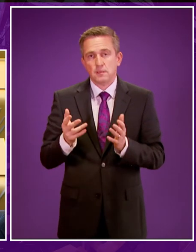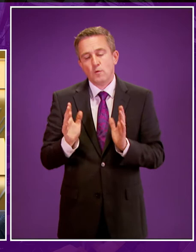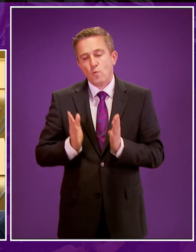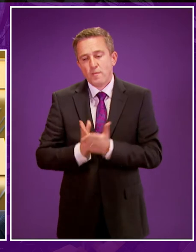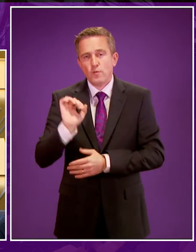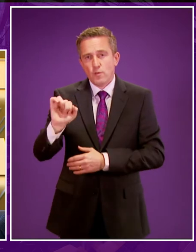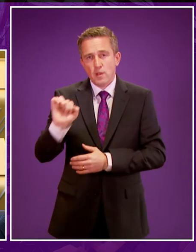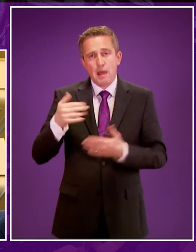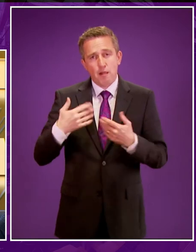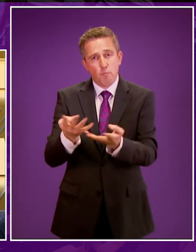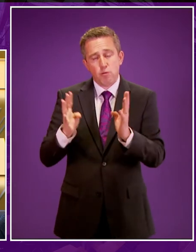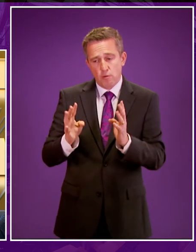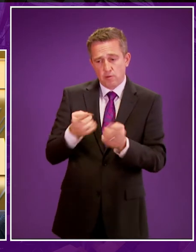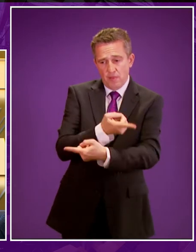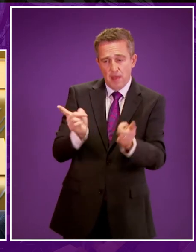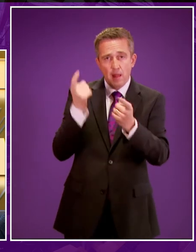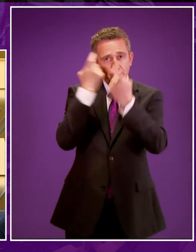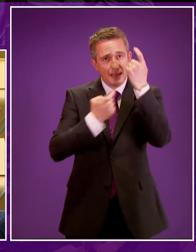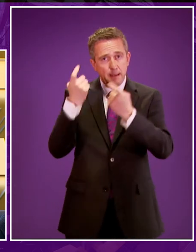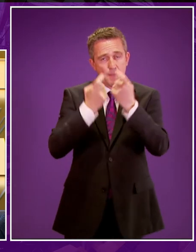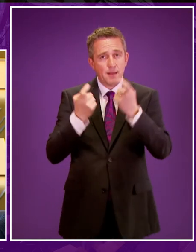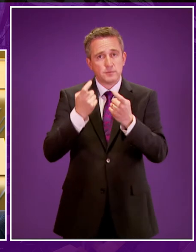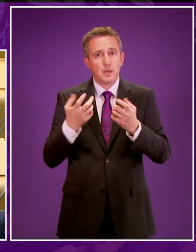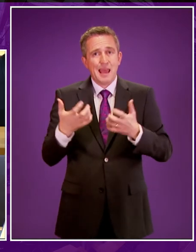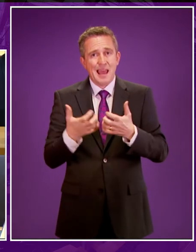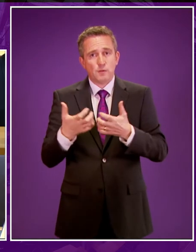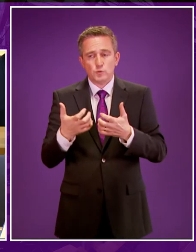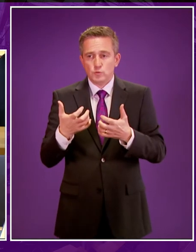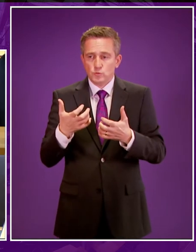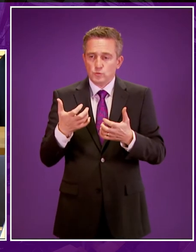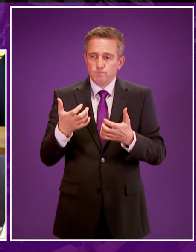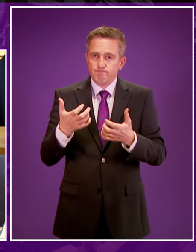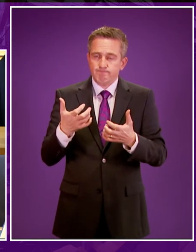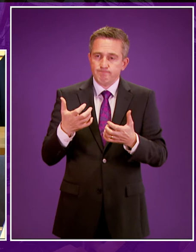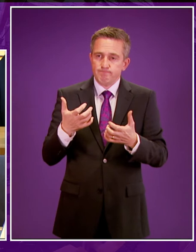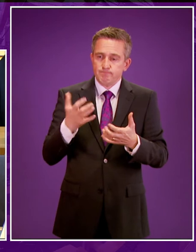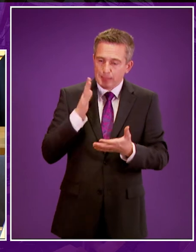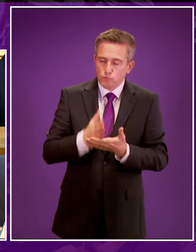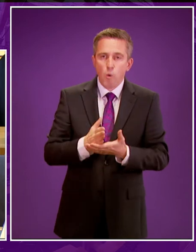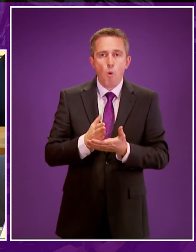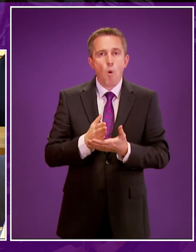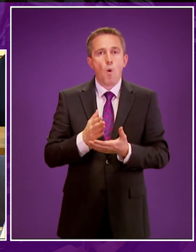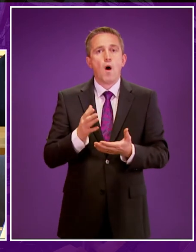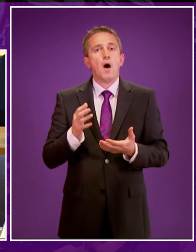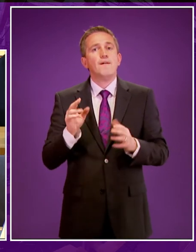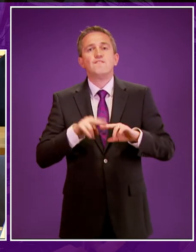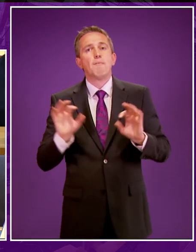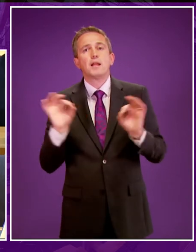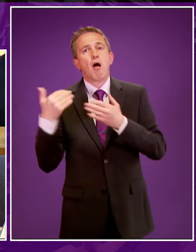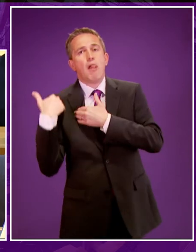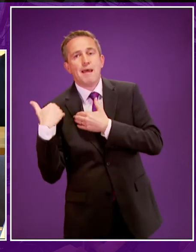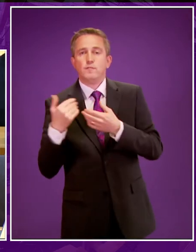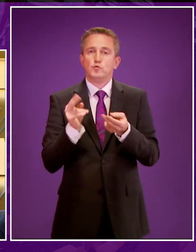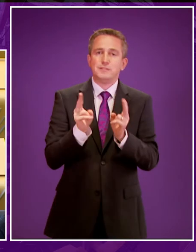So health boards themselves will have to give consideration to the point Mark Griffin raises about ensuring that it isn't just left to family members to